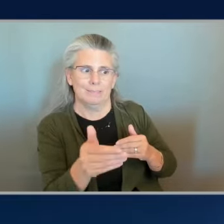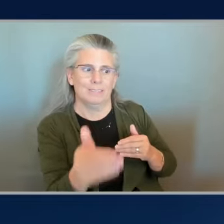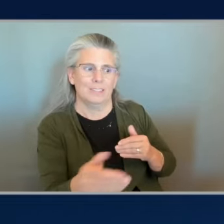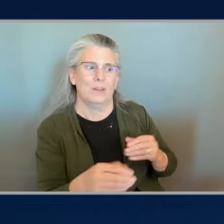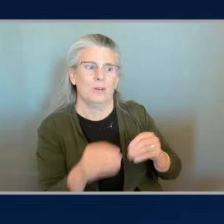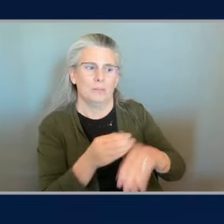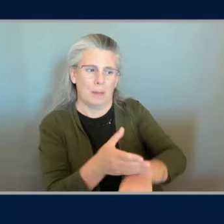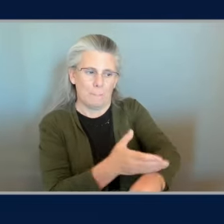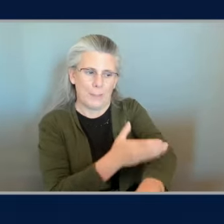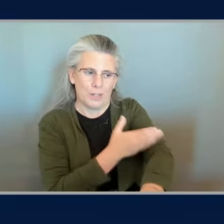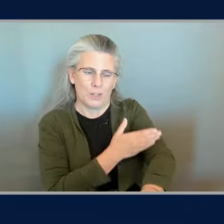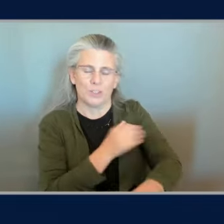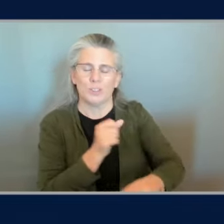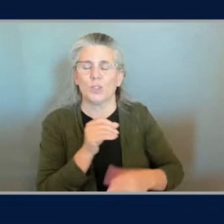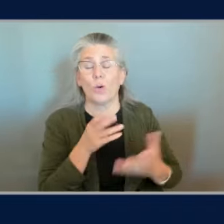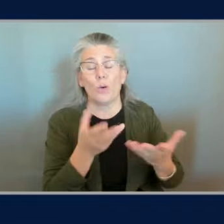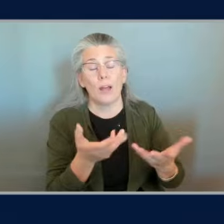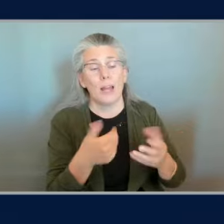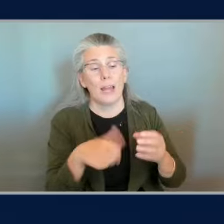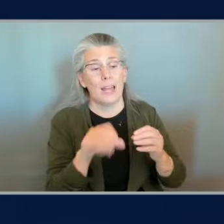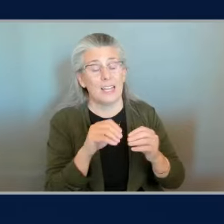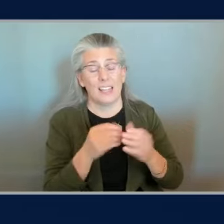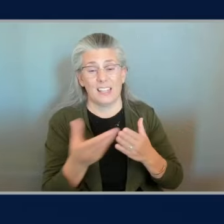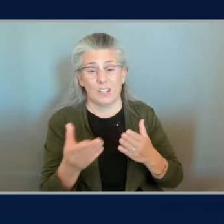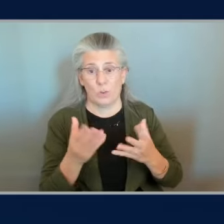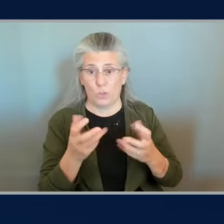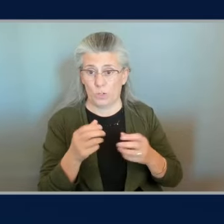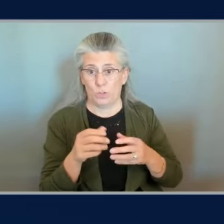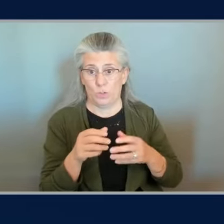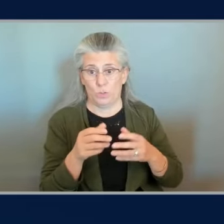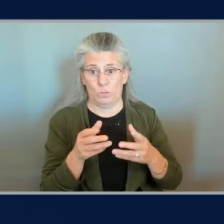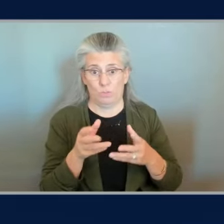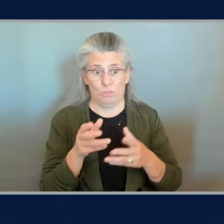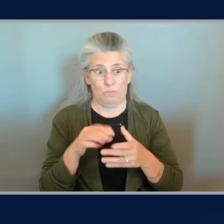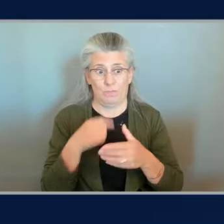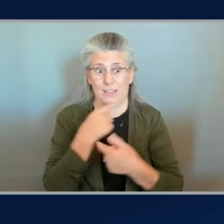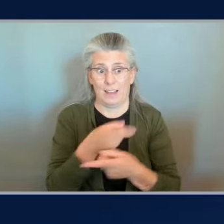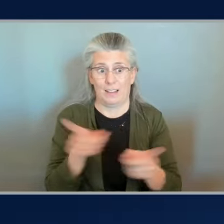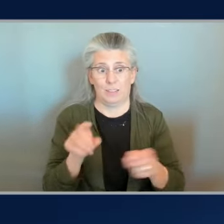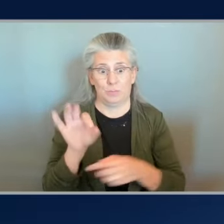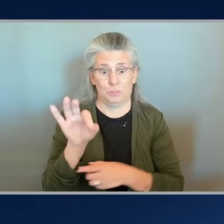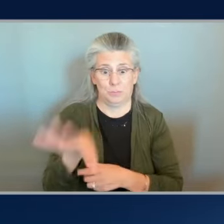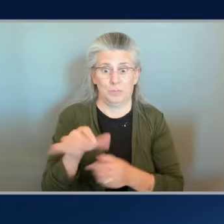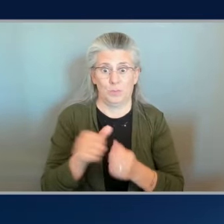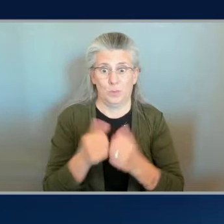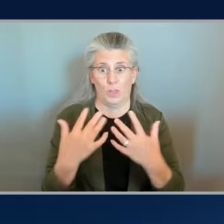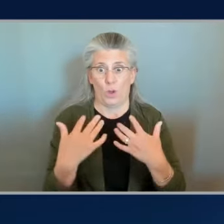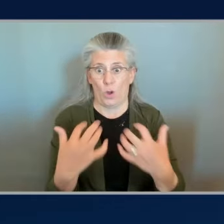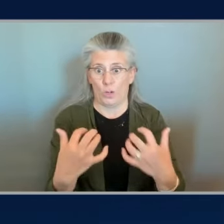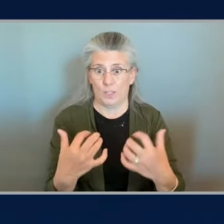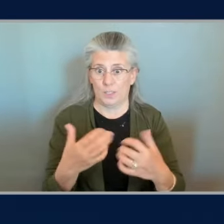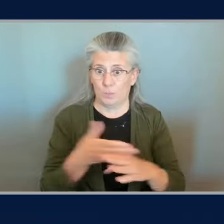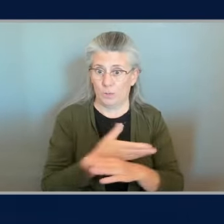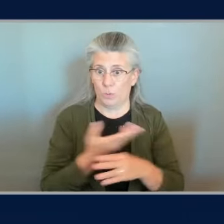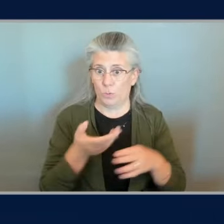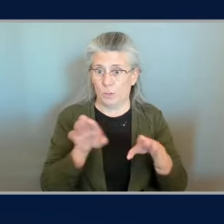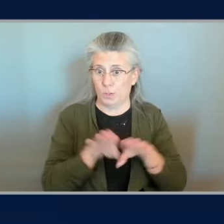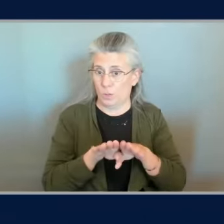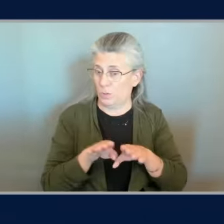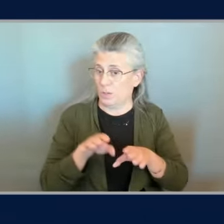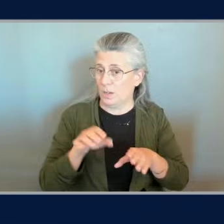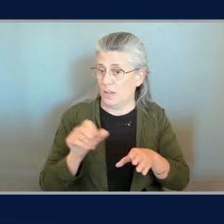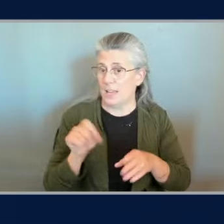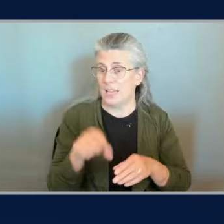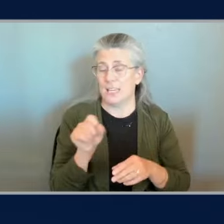you anything you want to leave the audience as before we have to wrap up yeah i think the number one learning that we've seen is just make sure that you test into your use cases